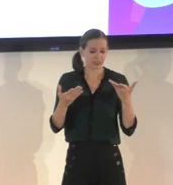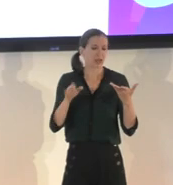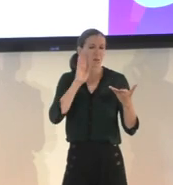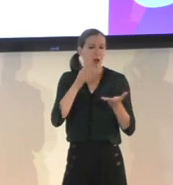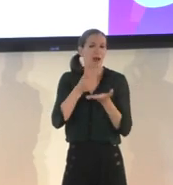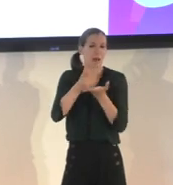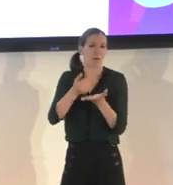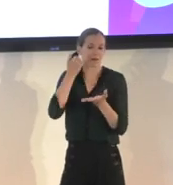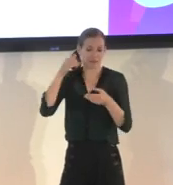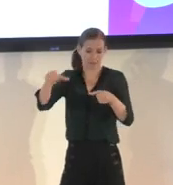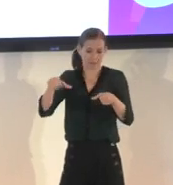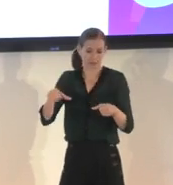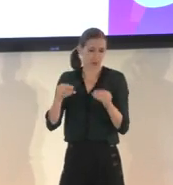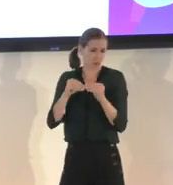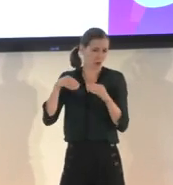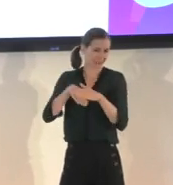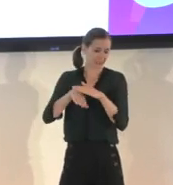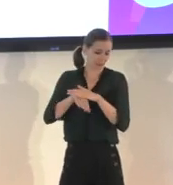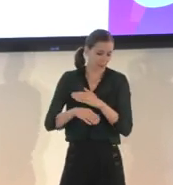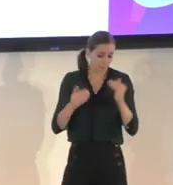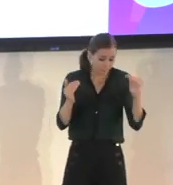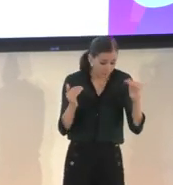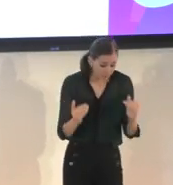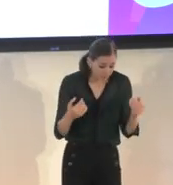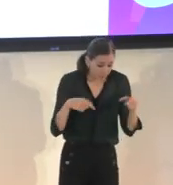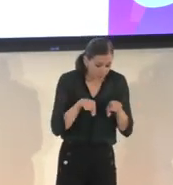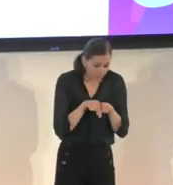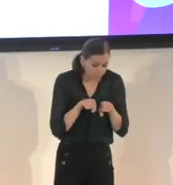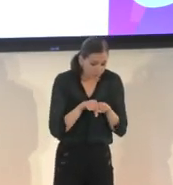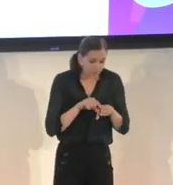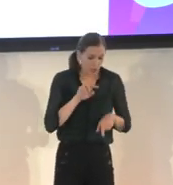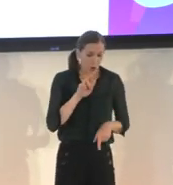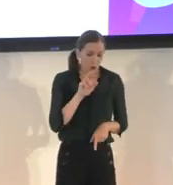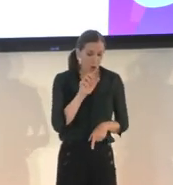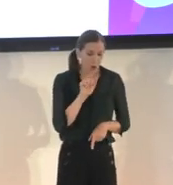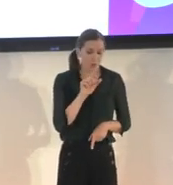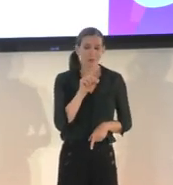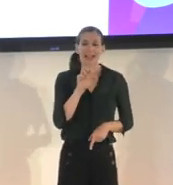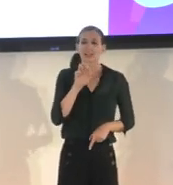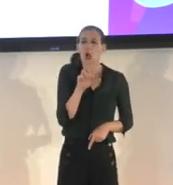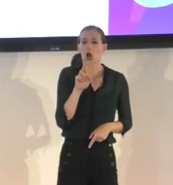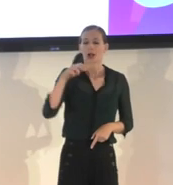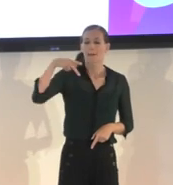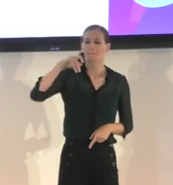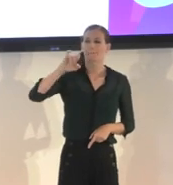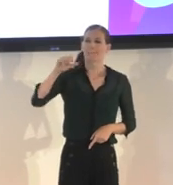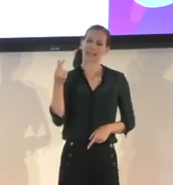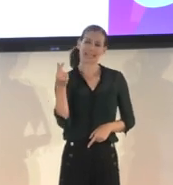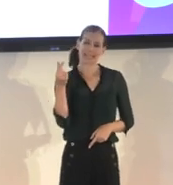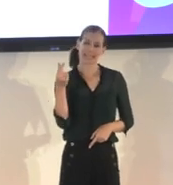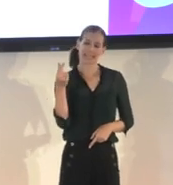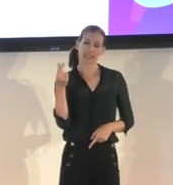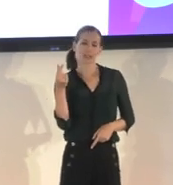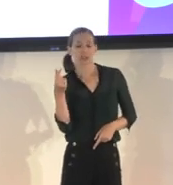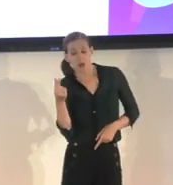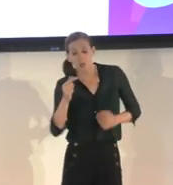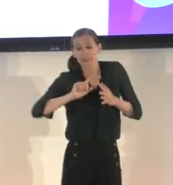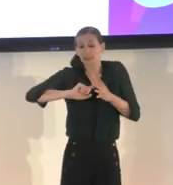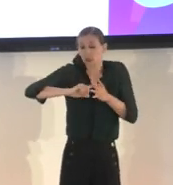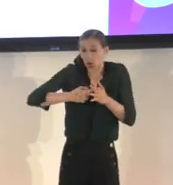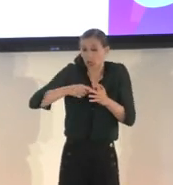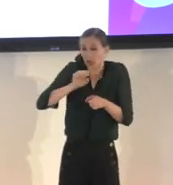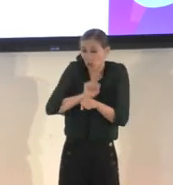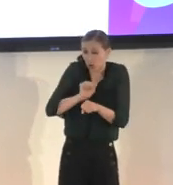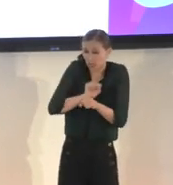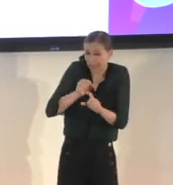Additionally, a radar ping, as we described it, was something that we had started work on but recognized